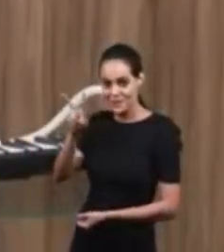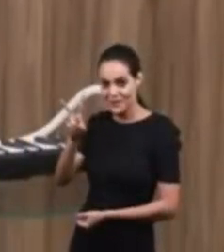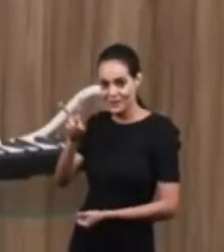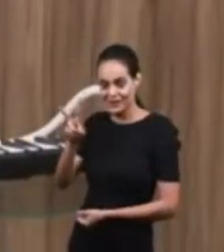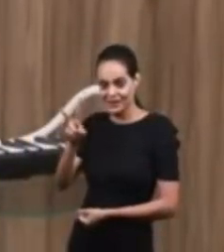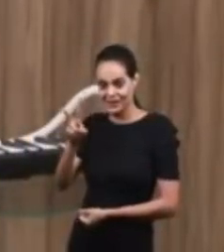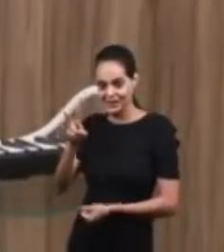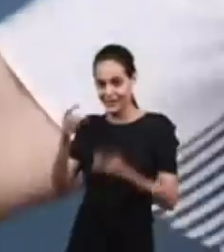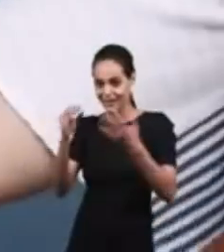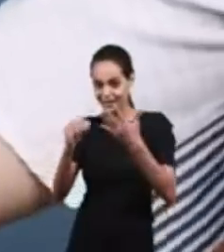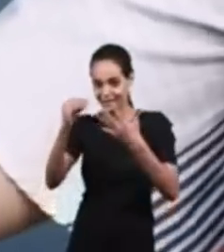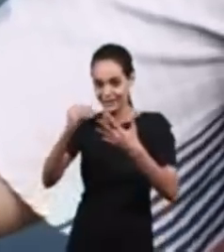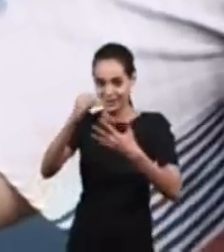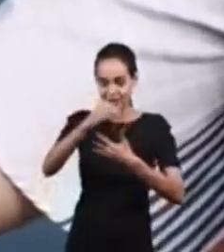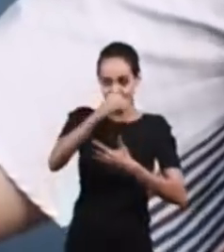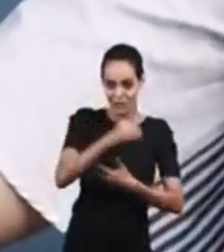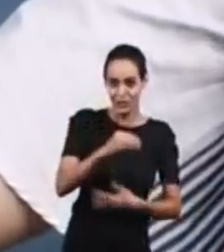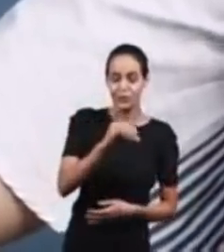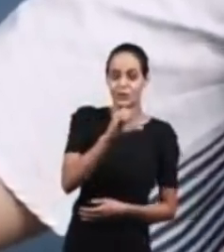Sol